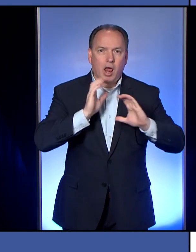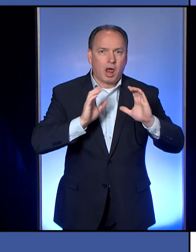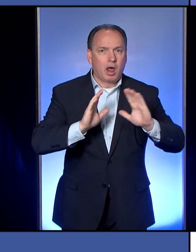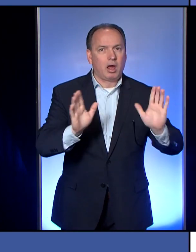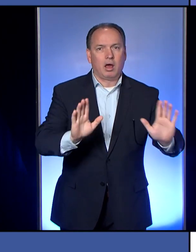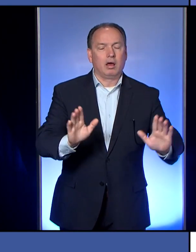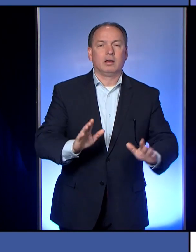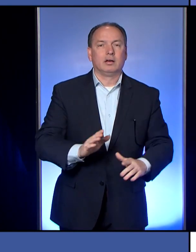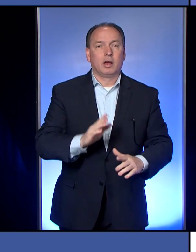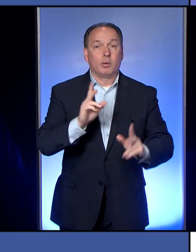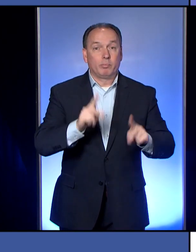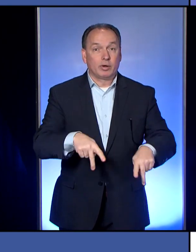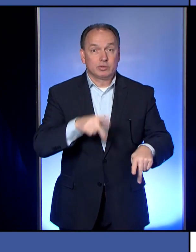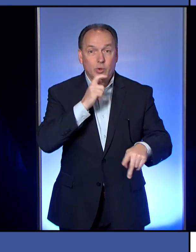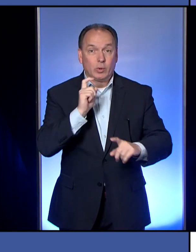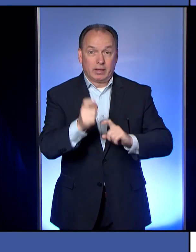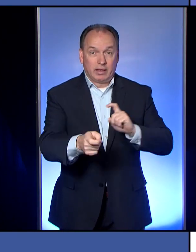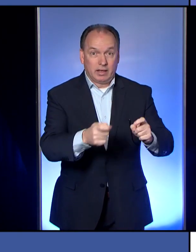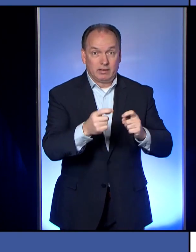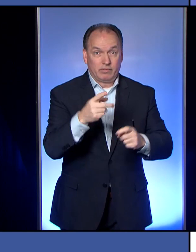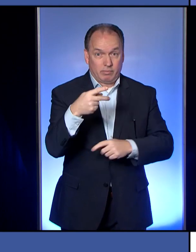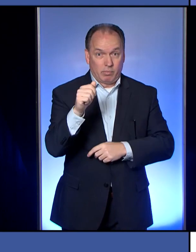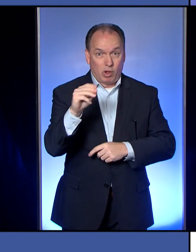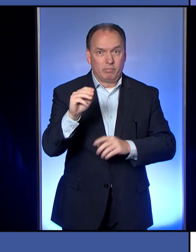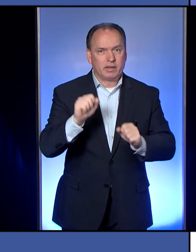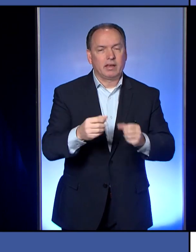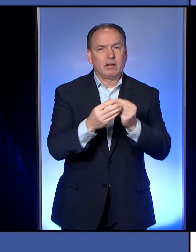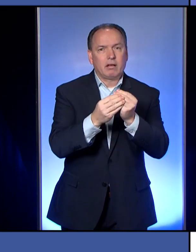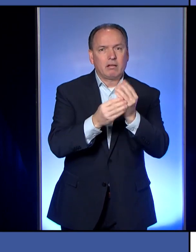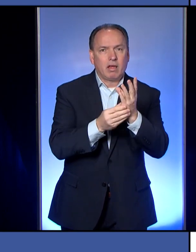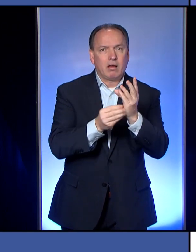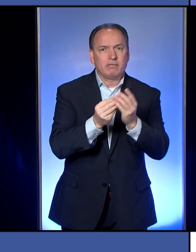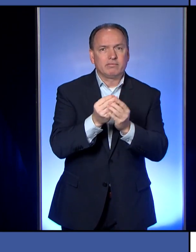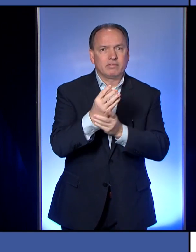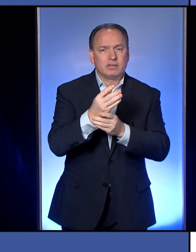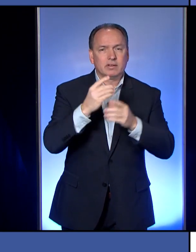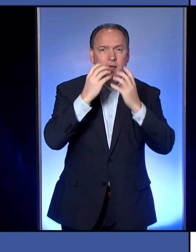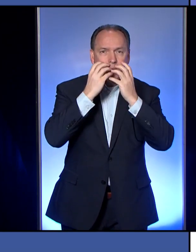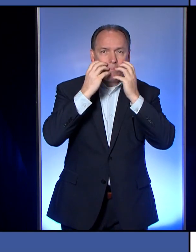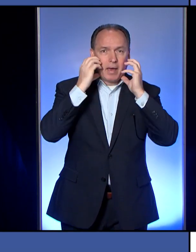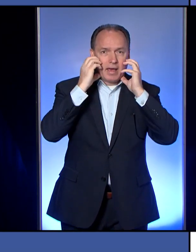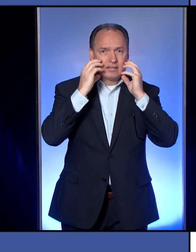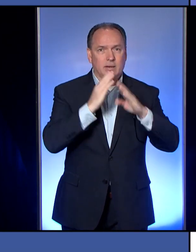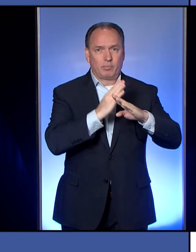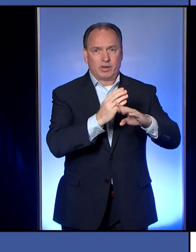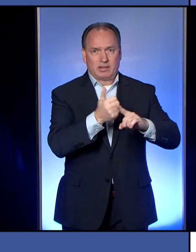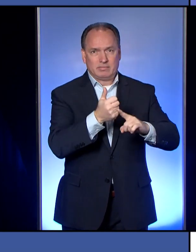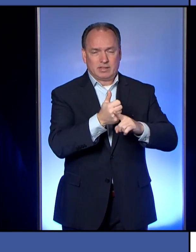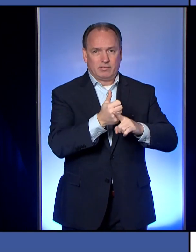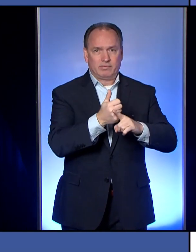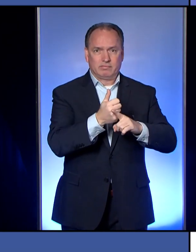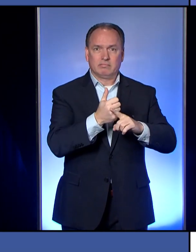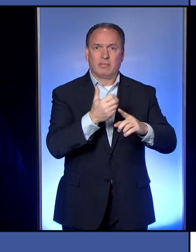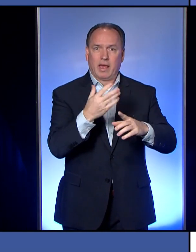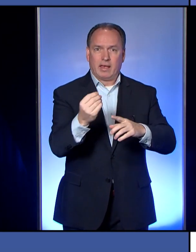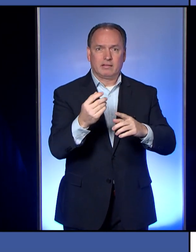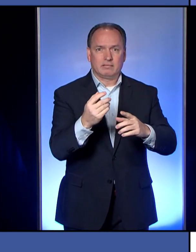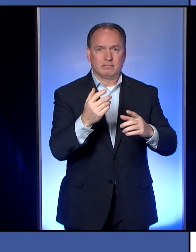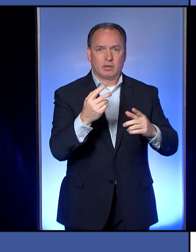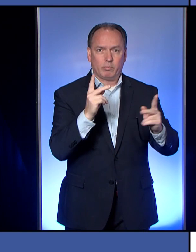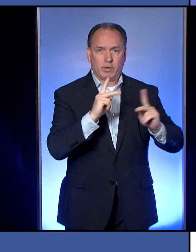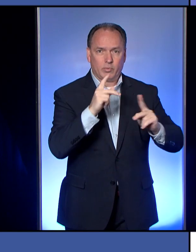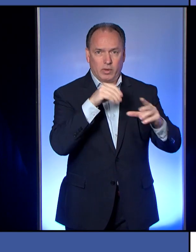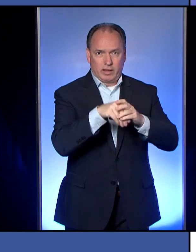can be wearing gloves and a mask and to protect themselves and to protect the visitors coming to receive the palms.